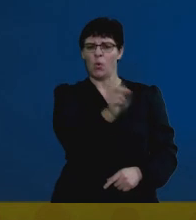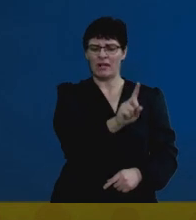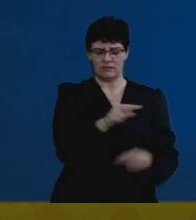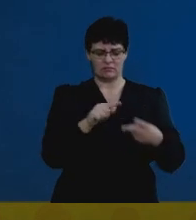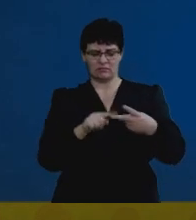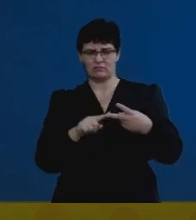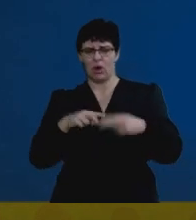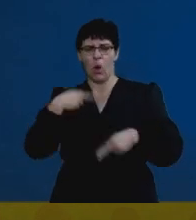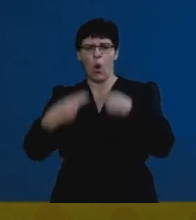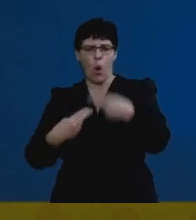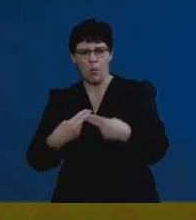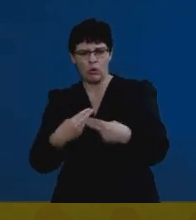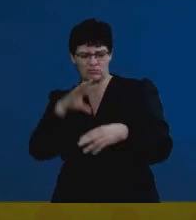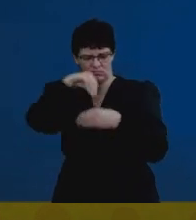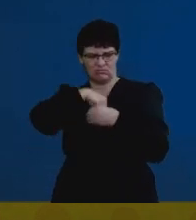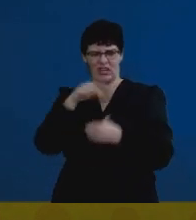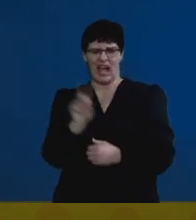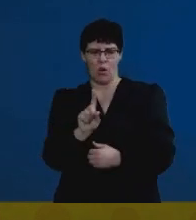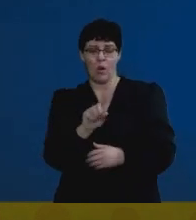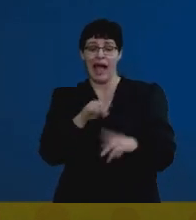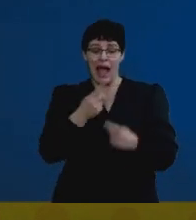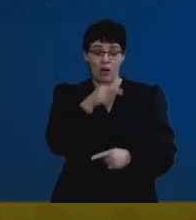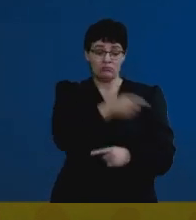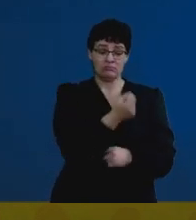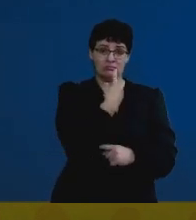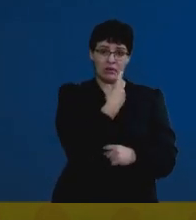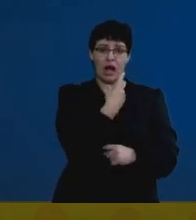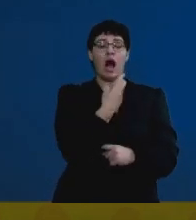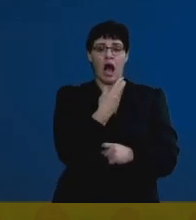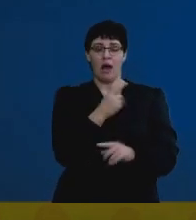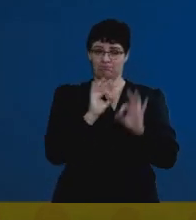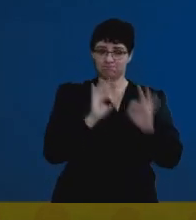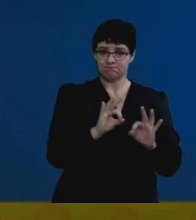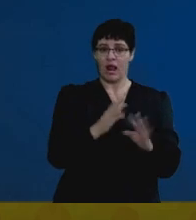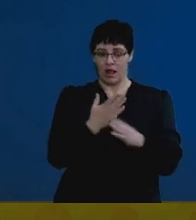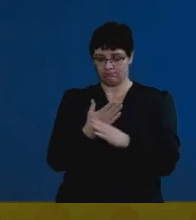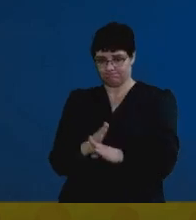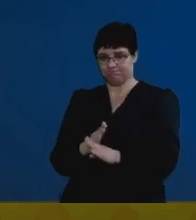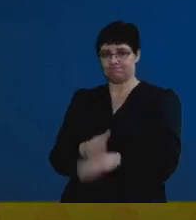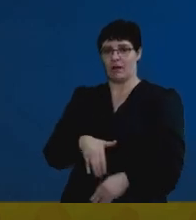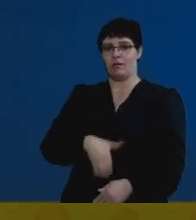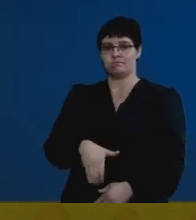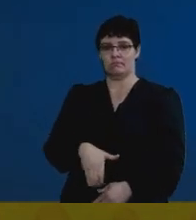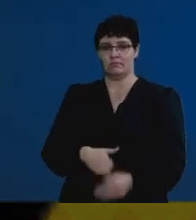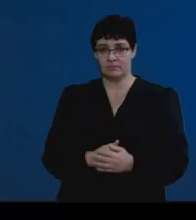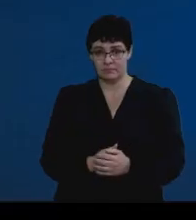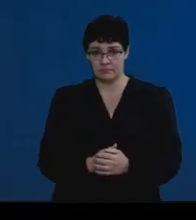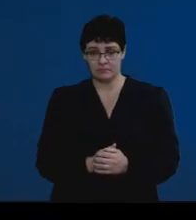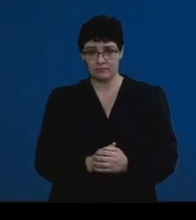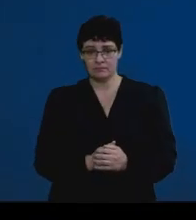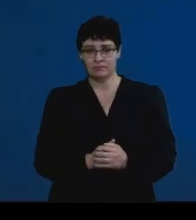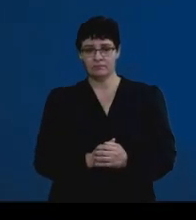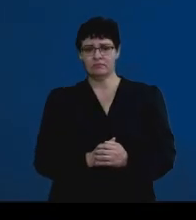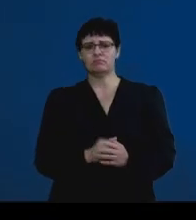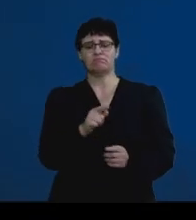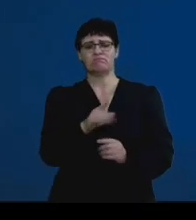contraceptive pill works effectively in preventing conception. Okay. So, let's